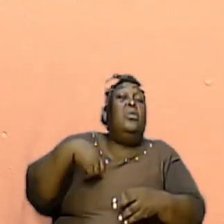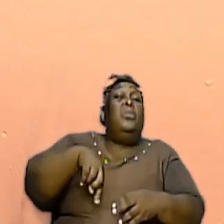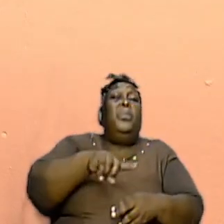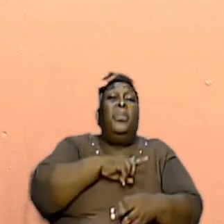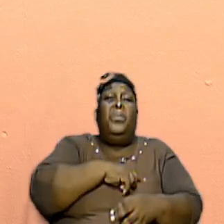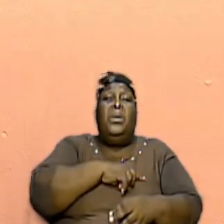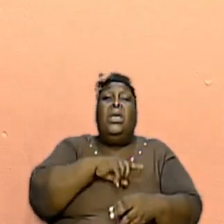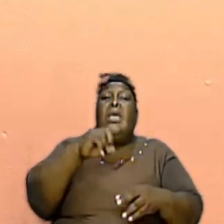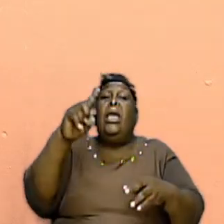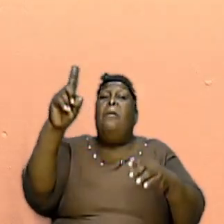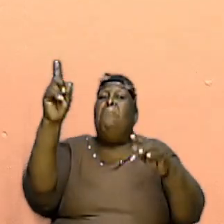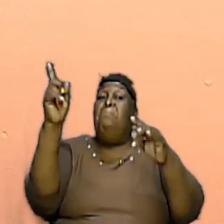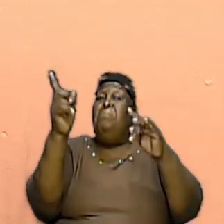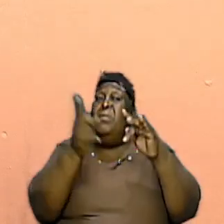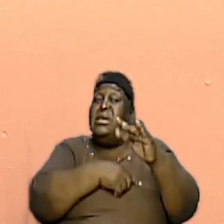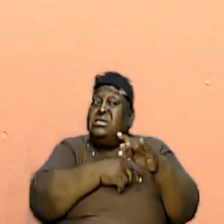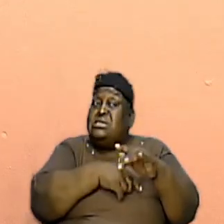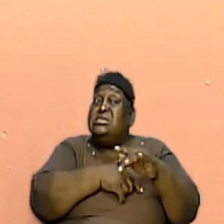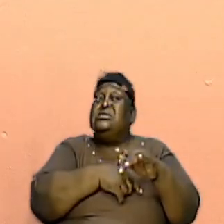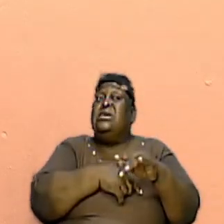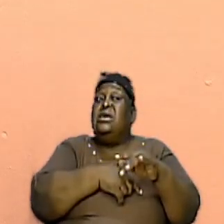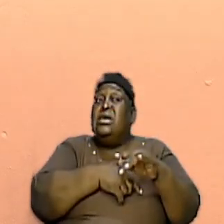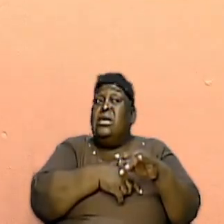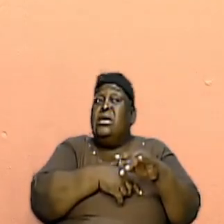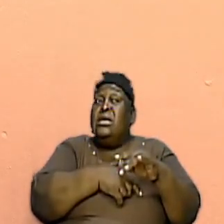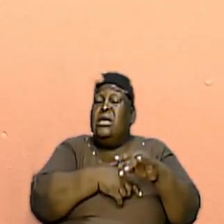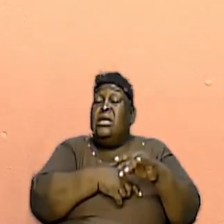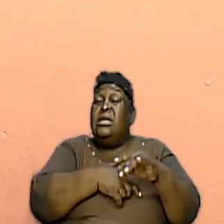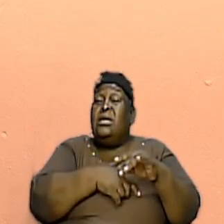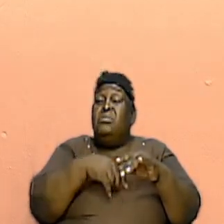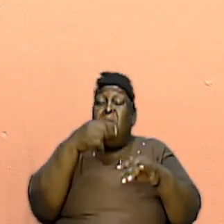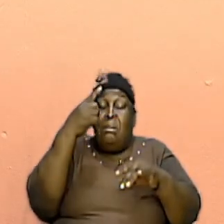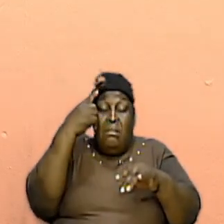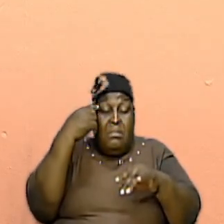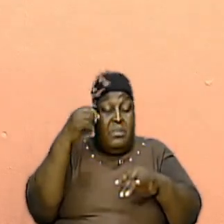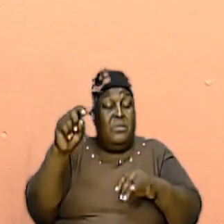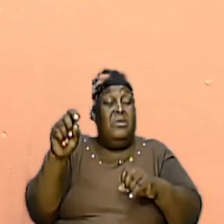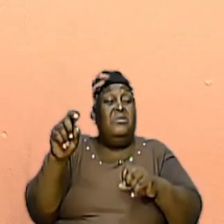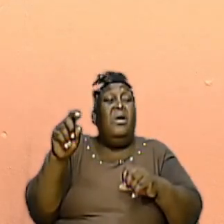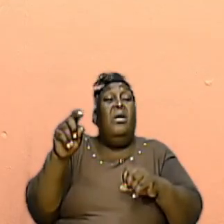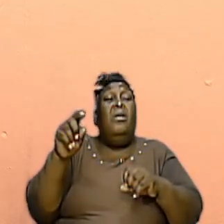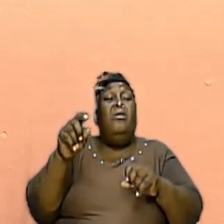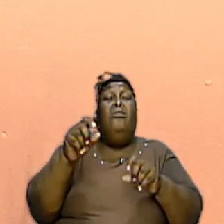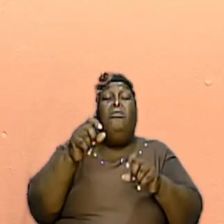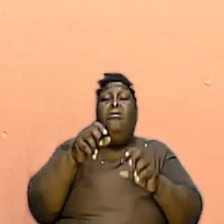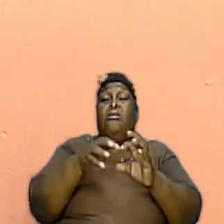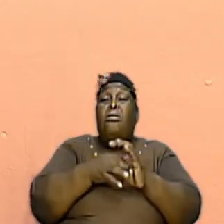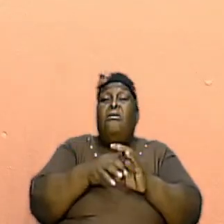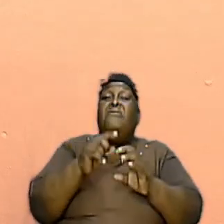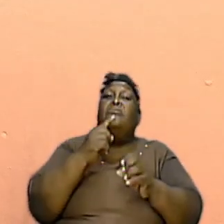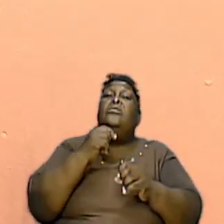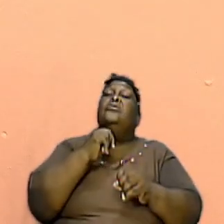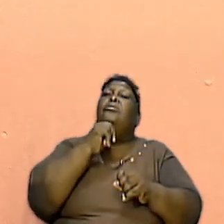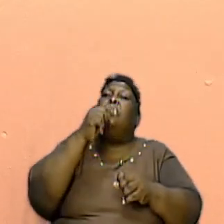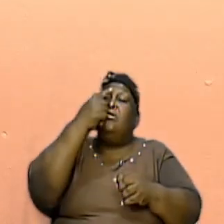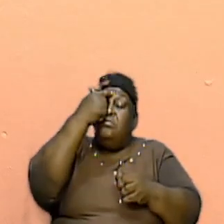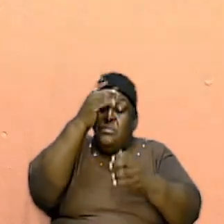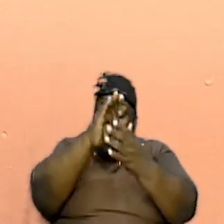Miss The Boat Because Of Unbelief